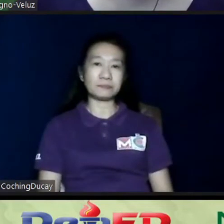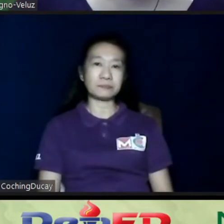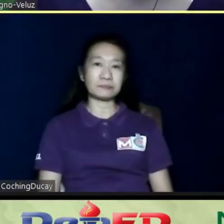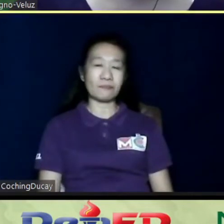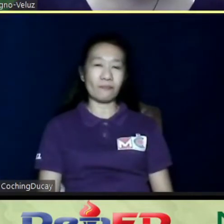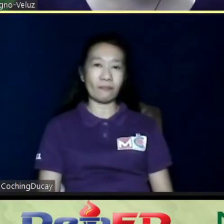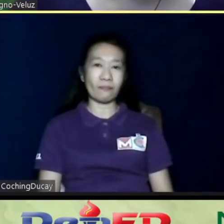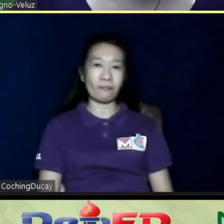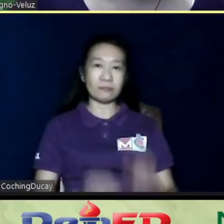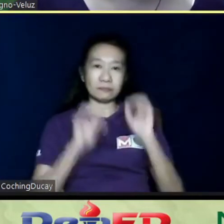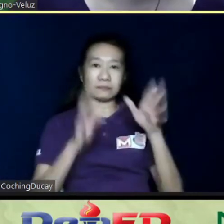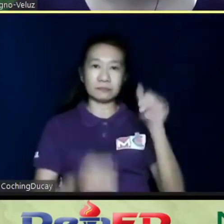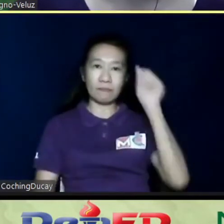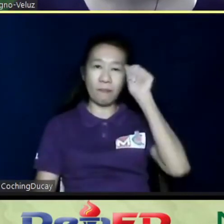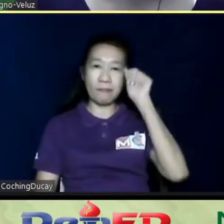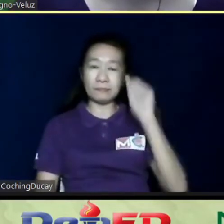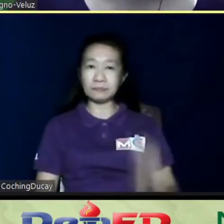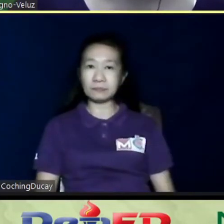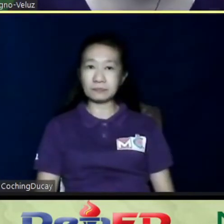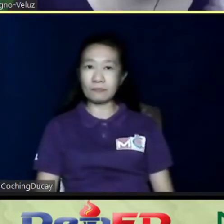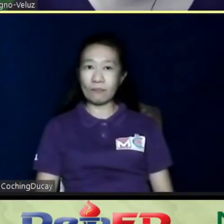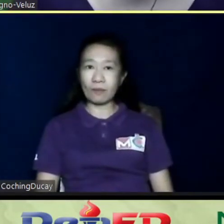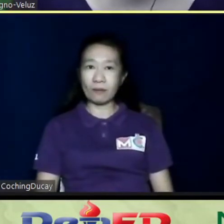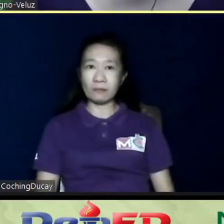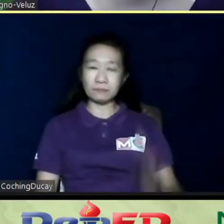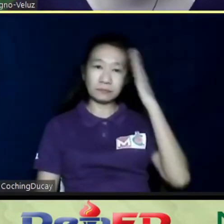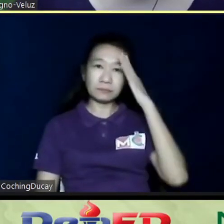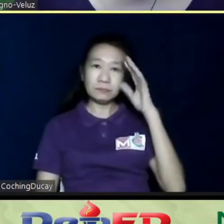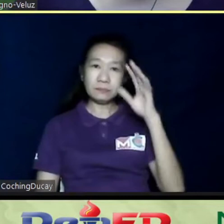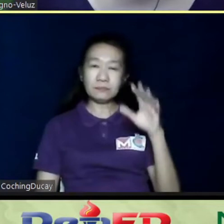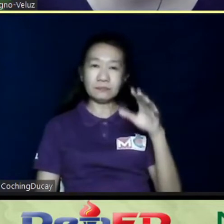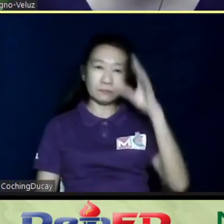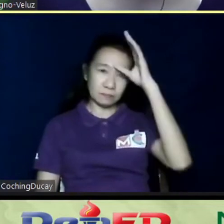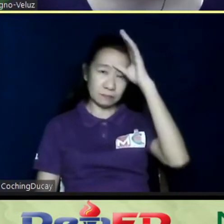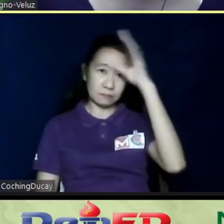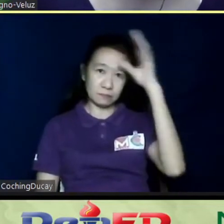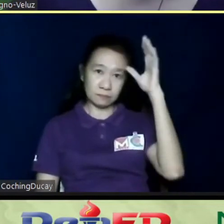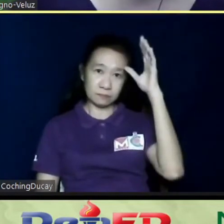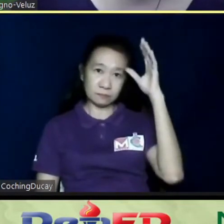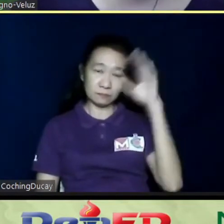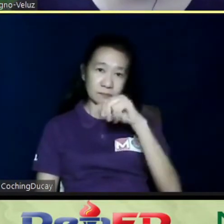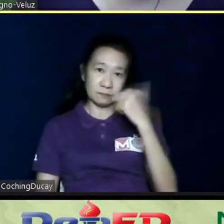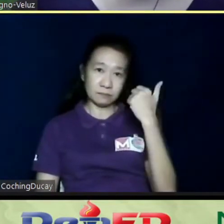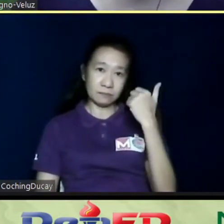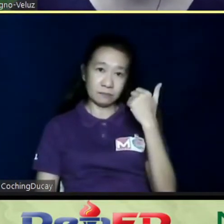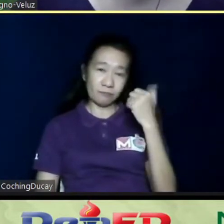Teacher Archie, we have, as far as I know, Carmona has a CBR program. Are there any other cities that you know